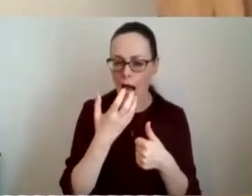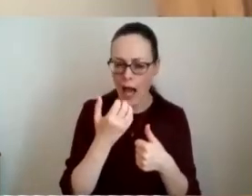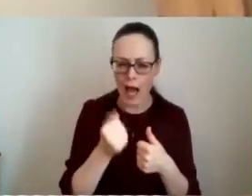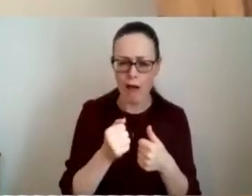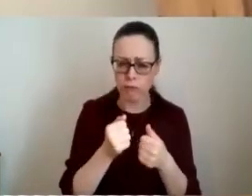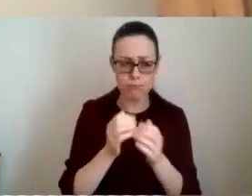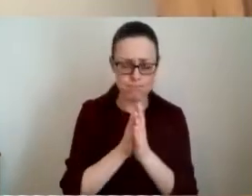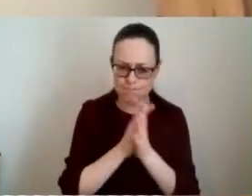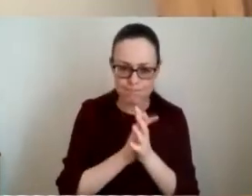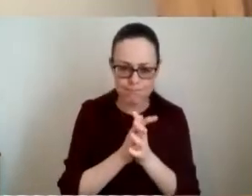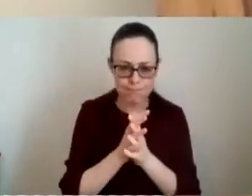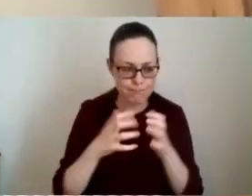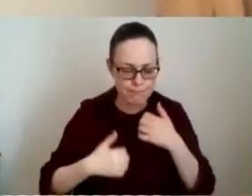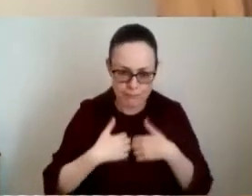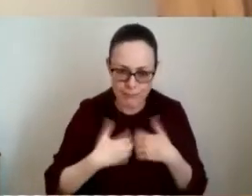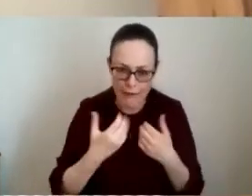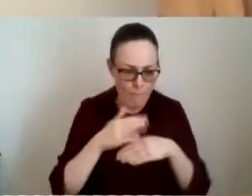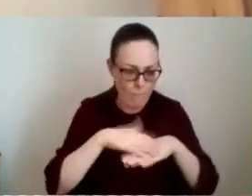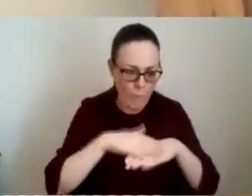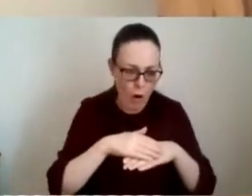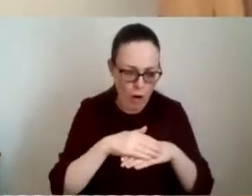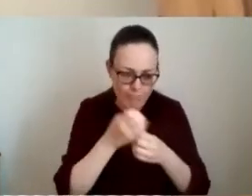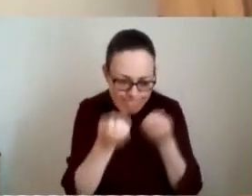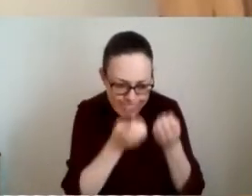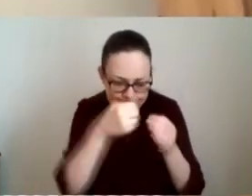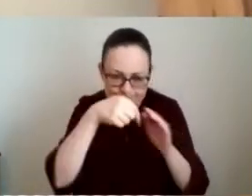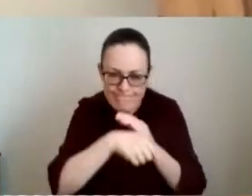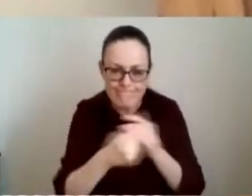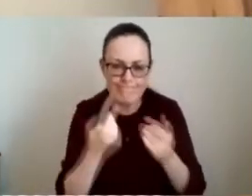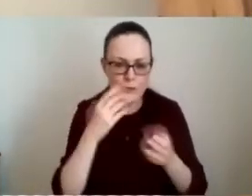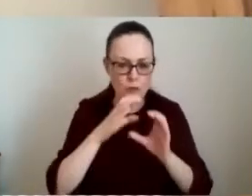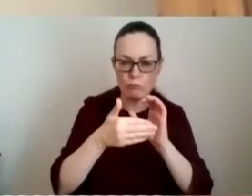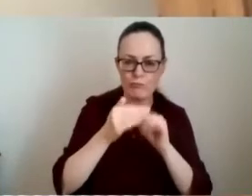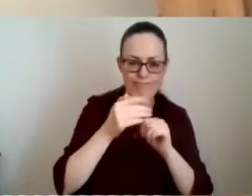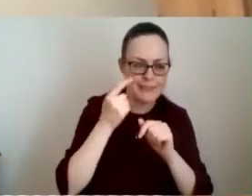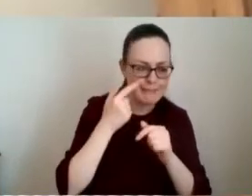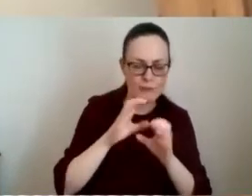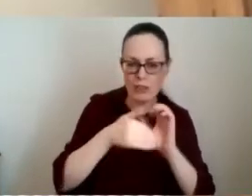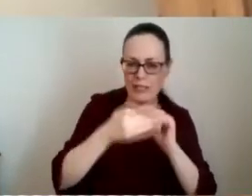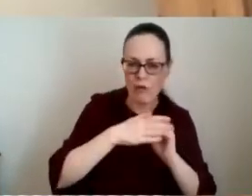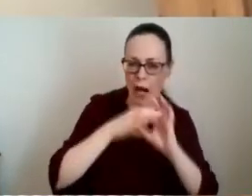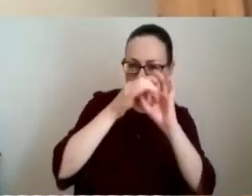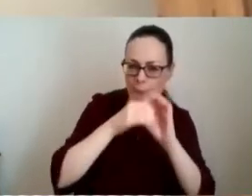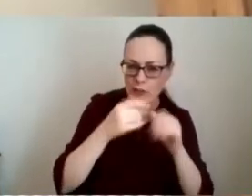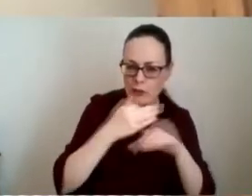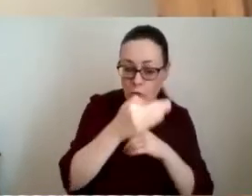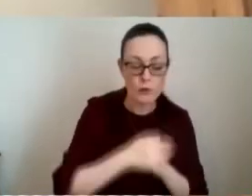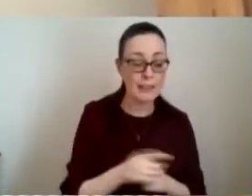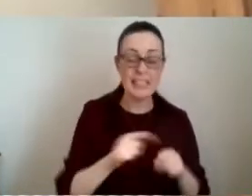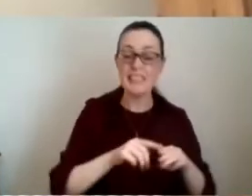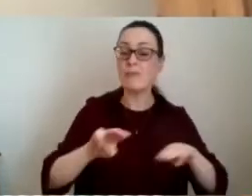enthusiasm for further investigation of the potential for collaboration individuals talked about